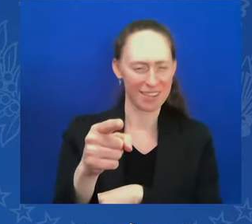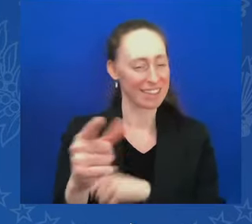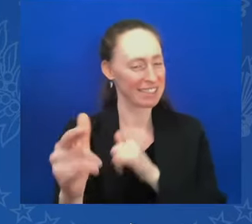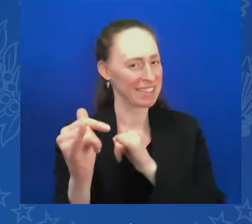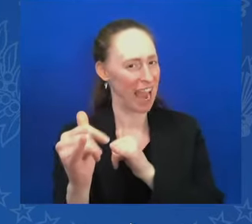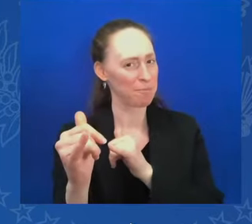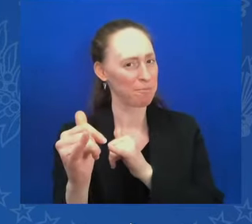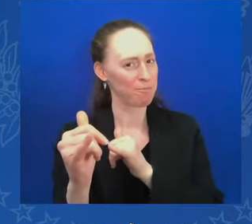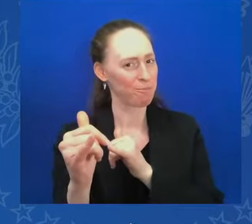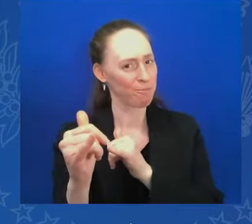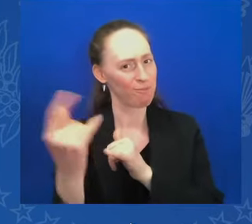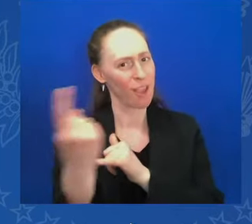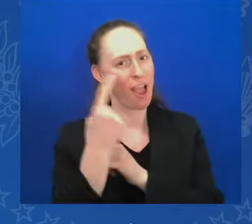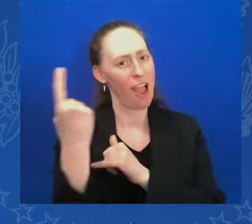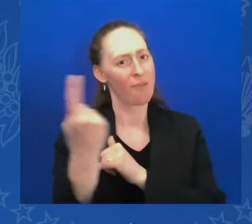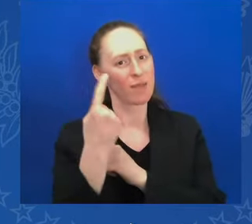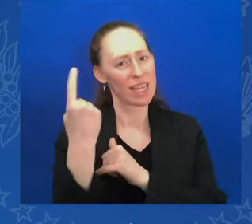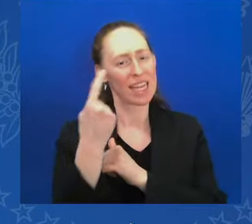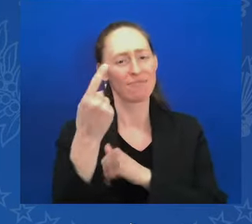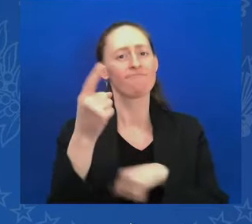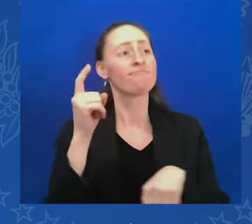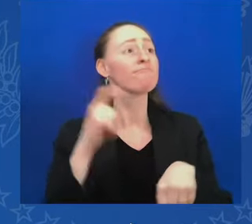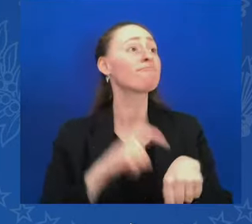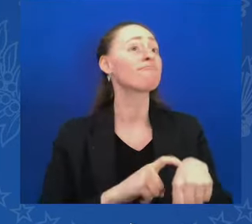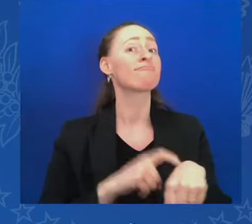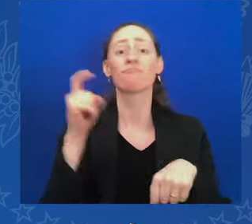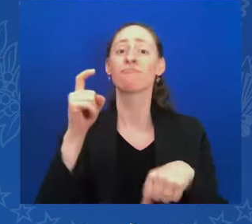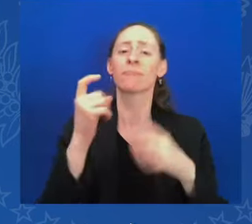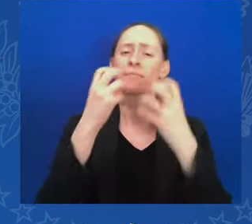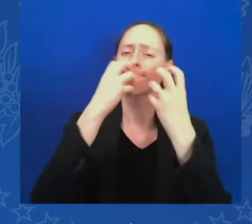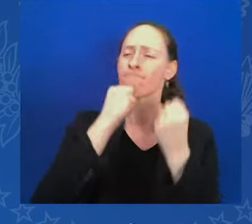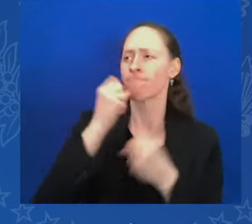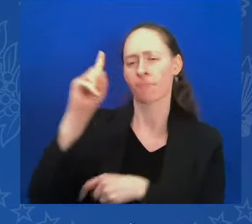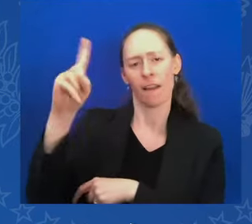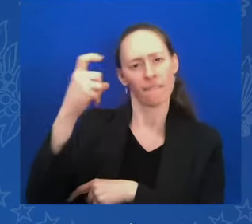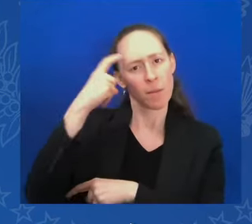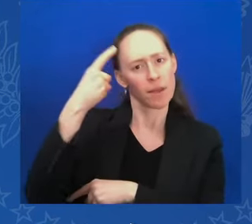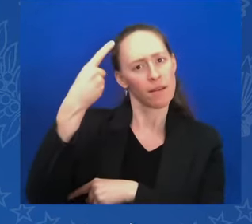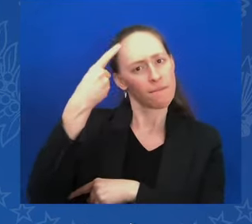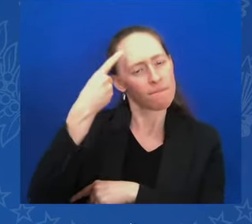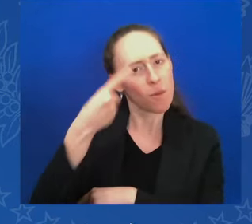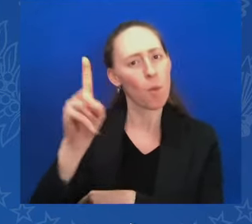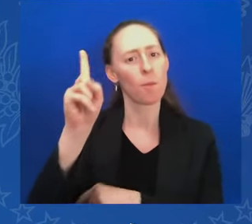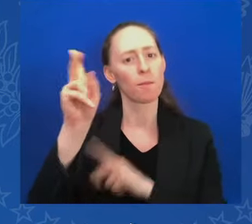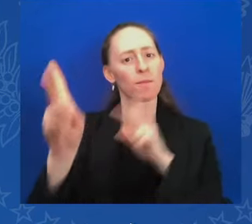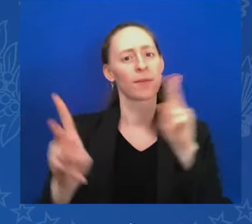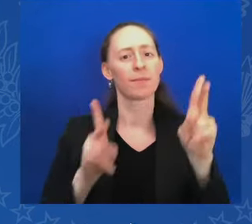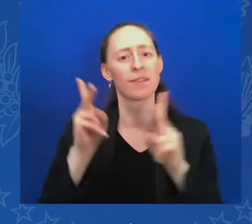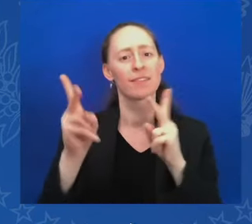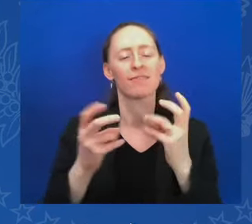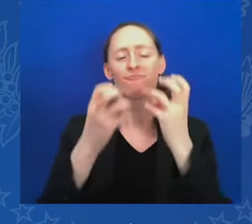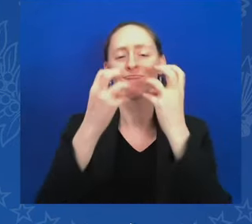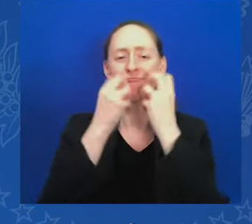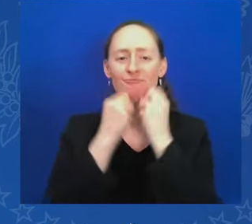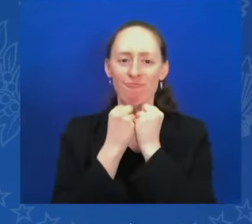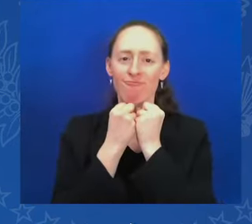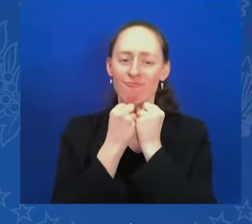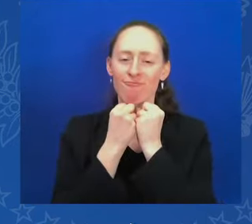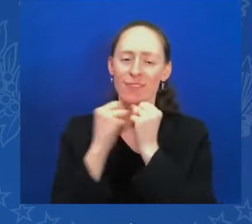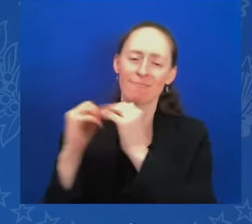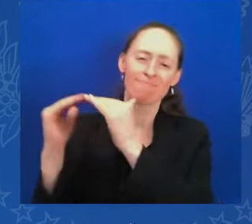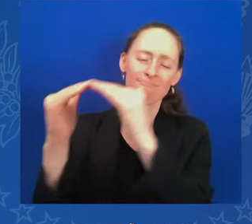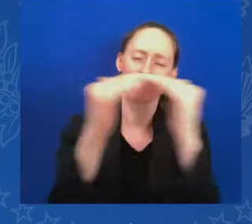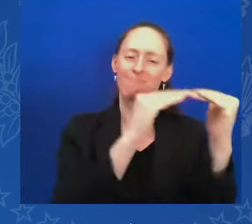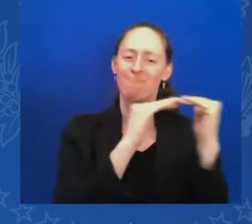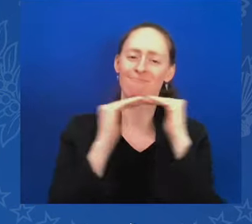May God bless you, Mr. President, together with the First Lady, your family, and